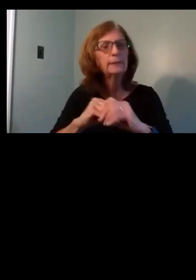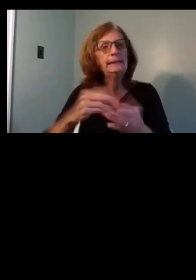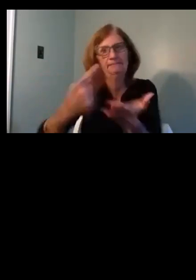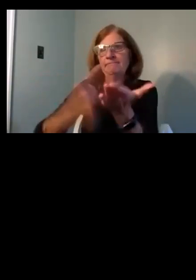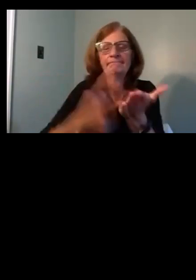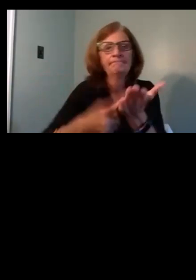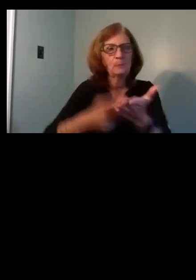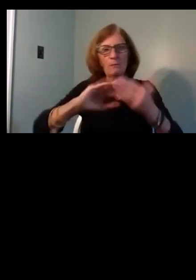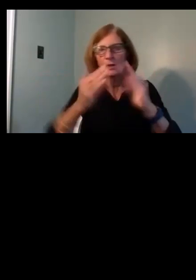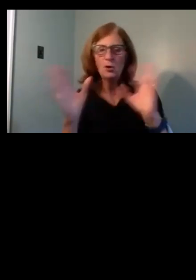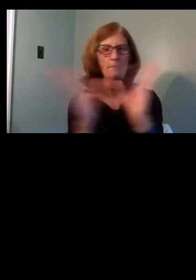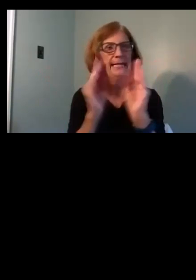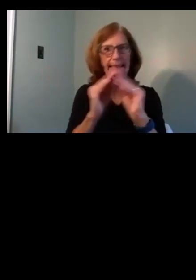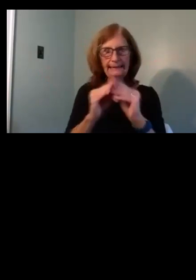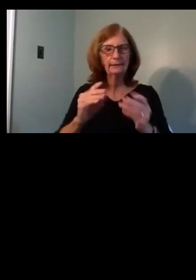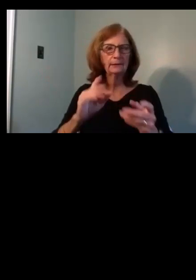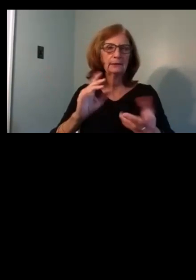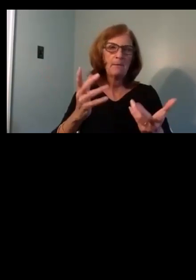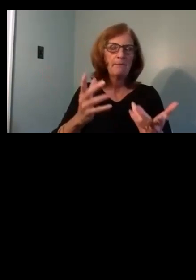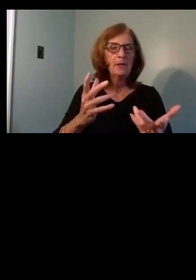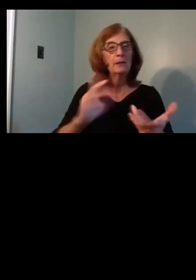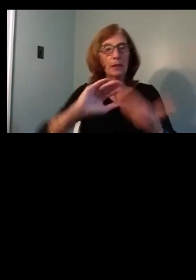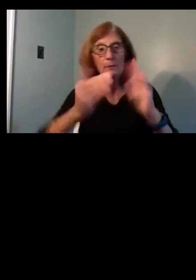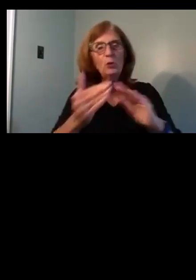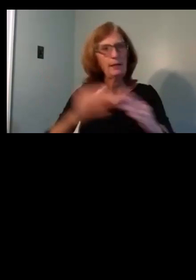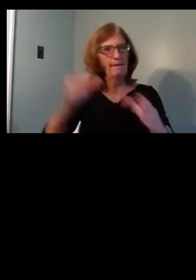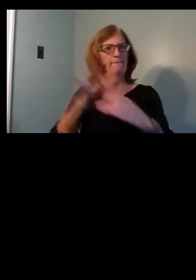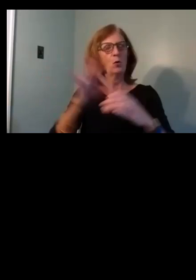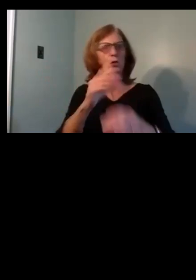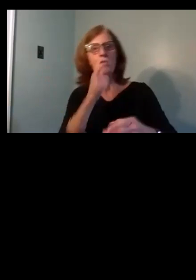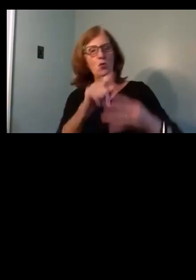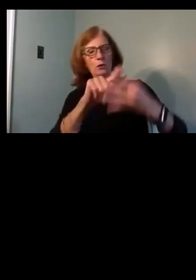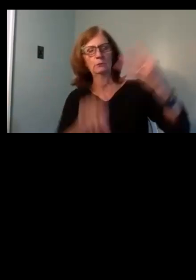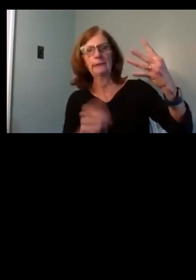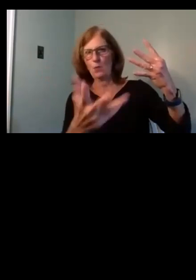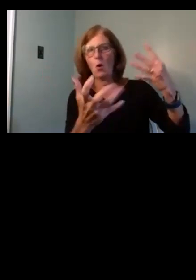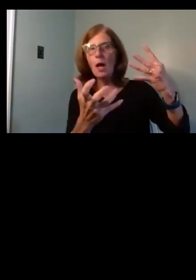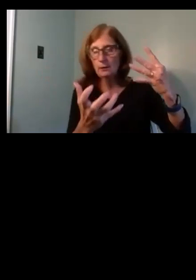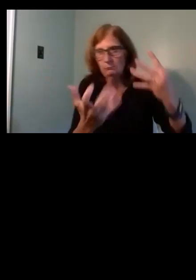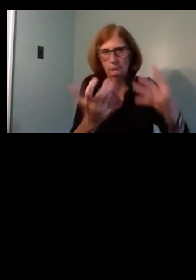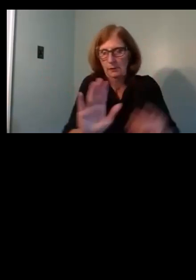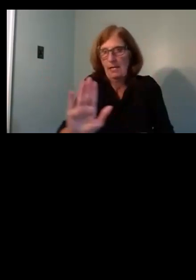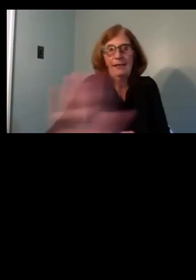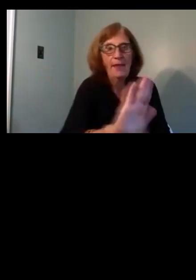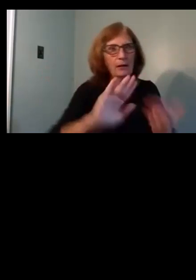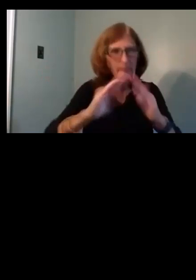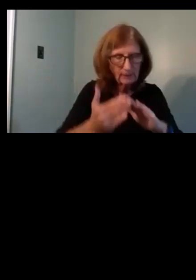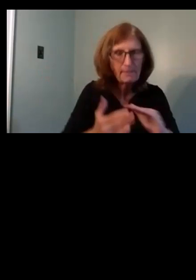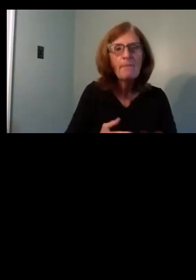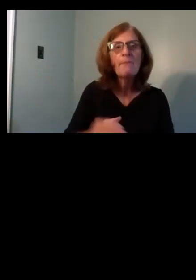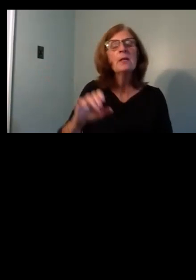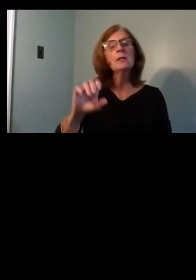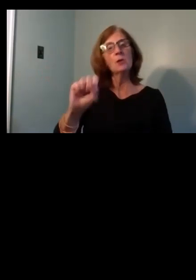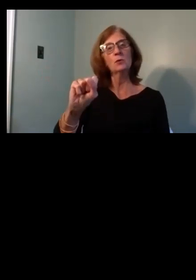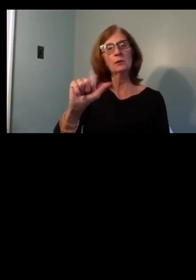meetings. The community had an opportunity to vote and say who they wanted to bring into their community. And Celine's Marketing Grill